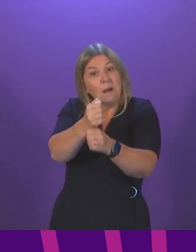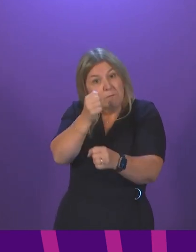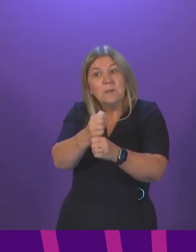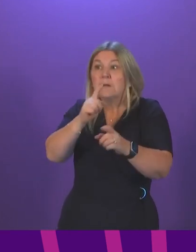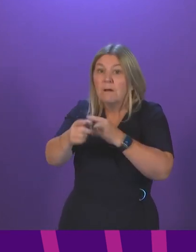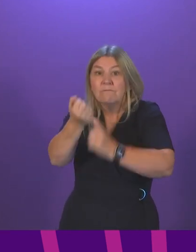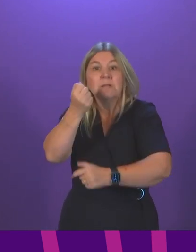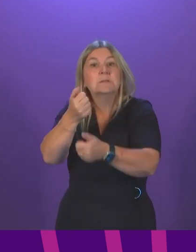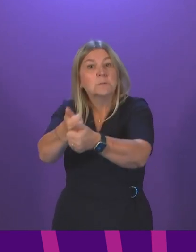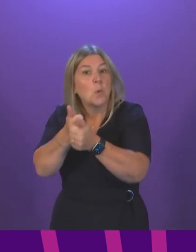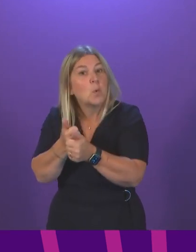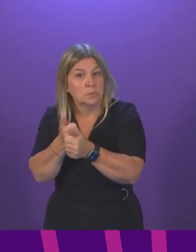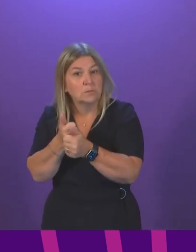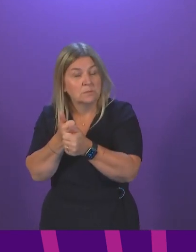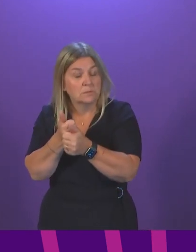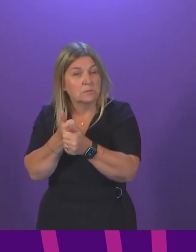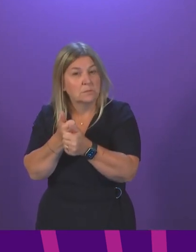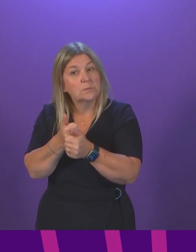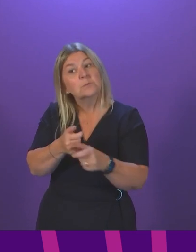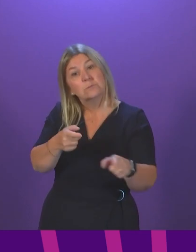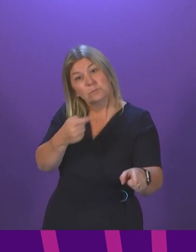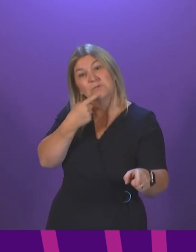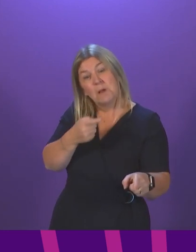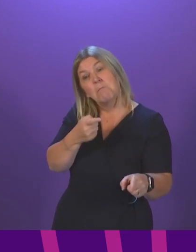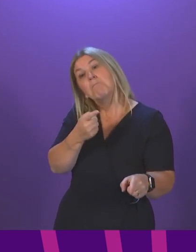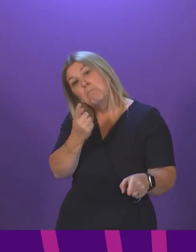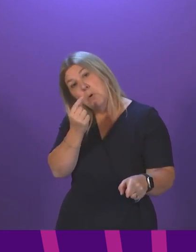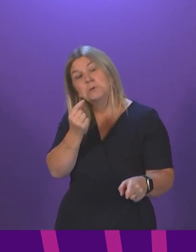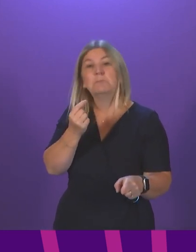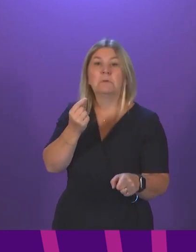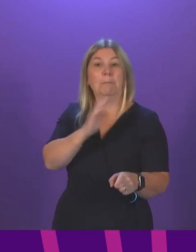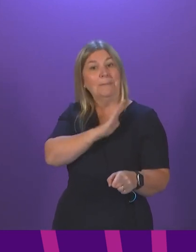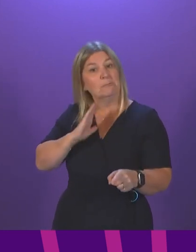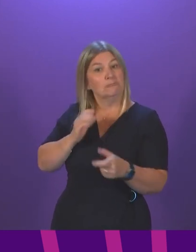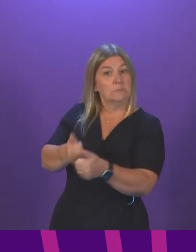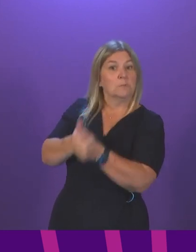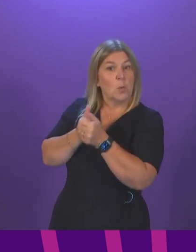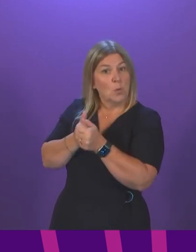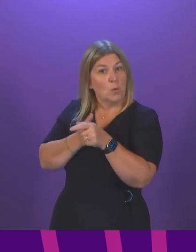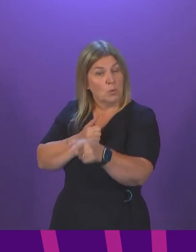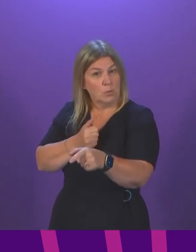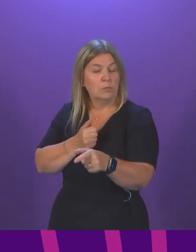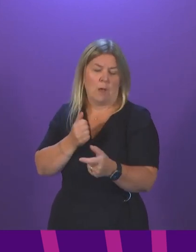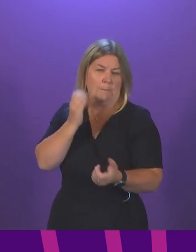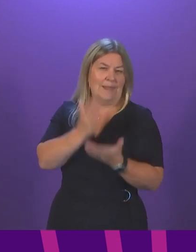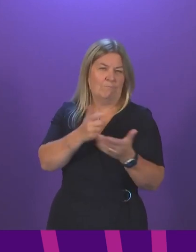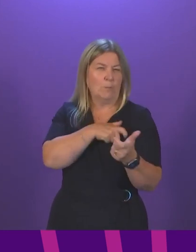for help in tackling the problem. She has mentioned considering the targeted military assistance. That was a call from the Unite Union